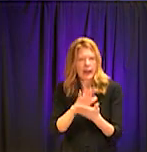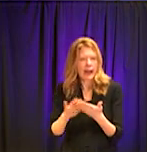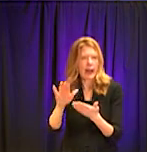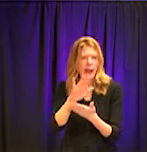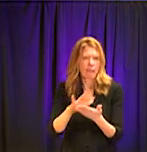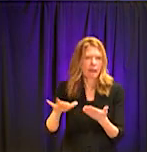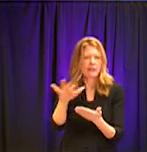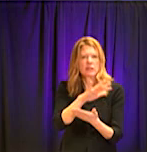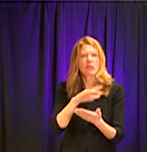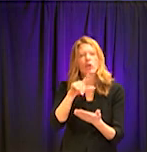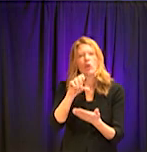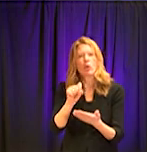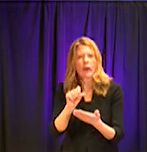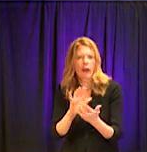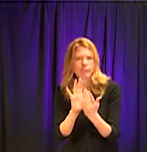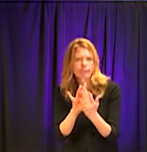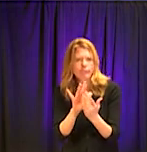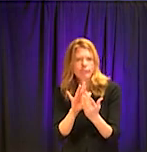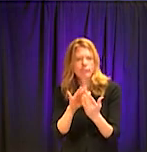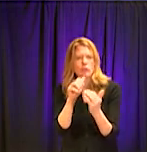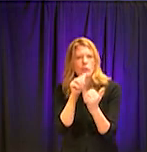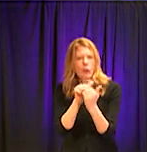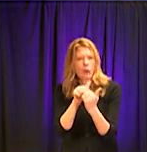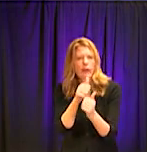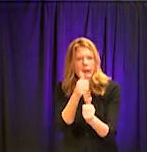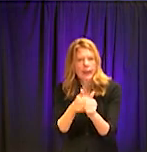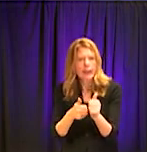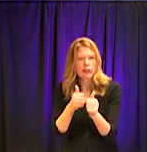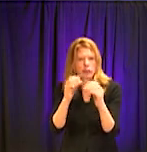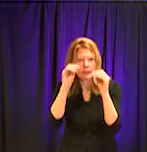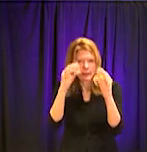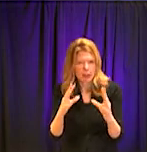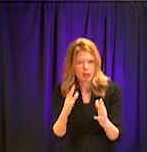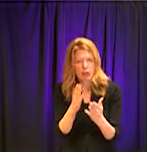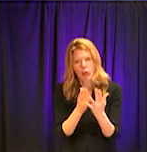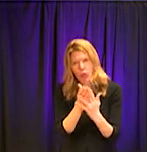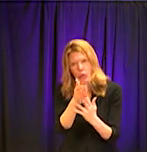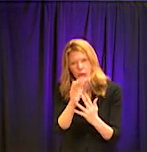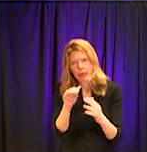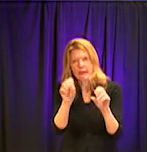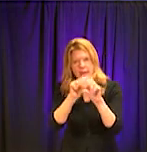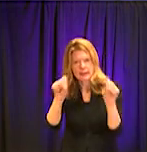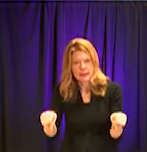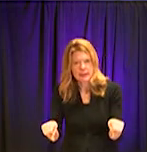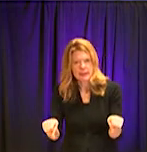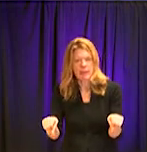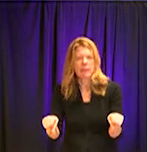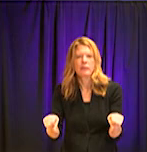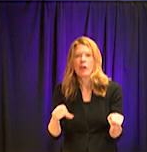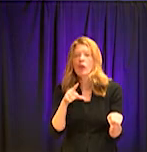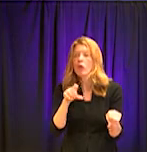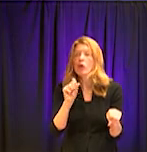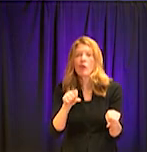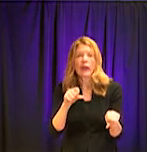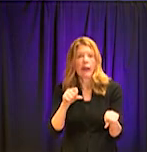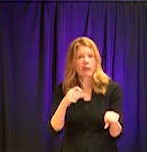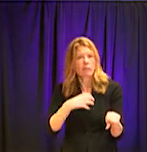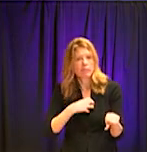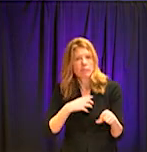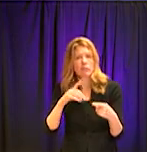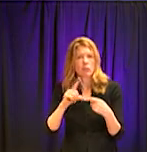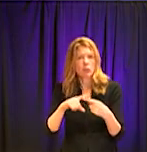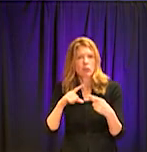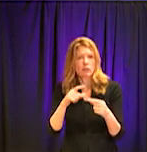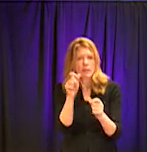child's teacher and you can connect with that teacher and email into that teacher and tell that teacher you're experiencing a problem. The other